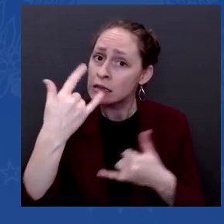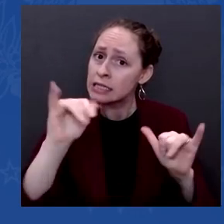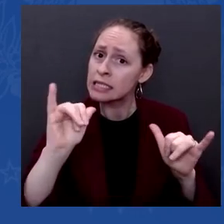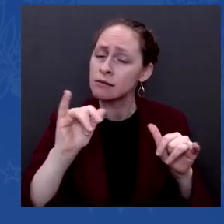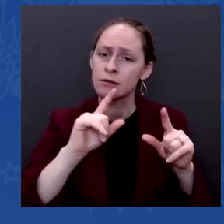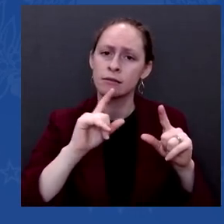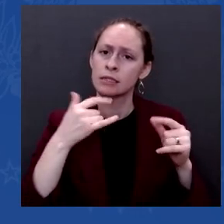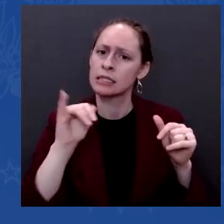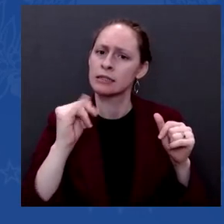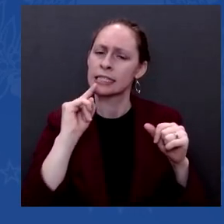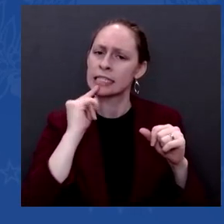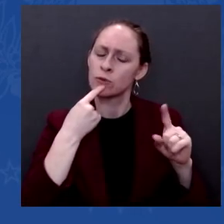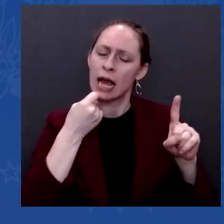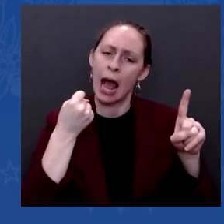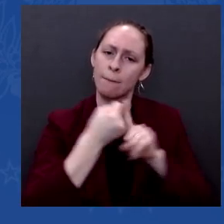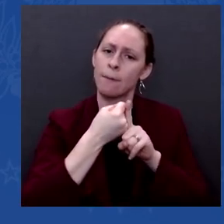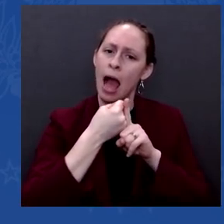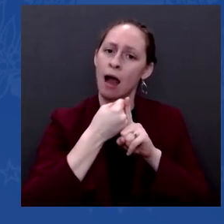Okay.